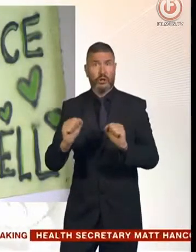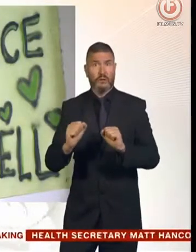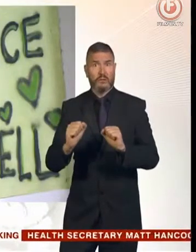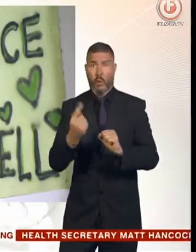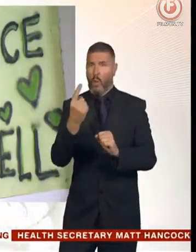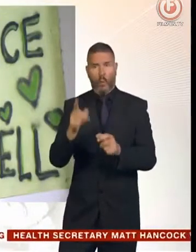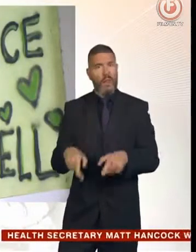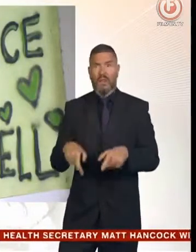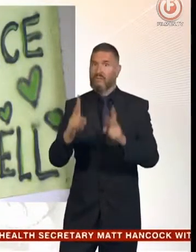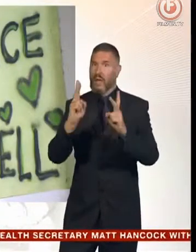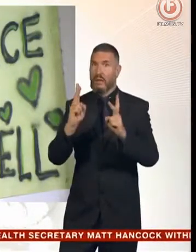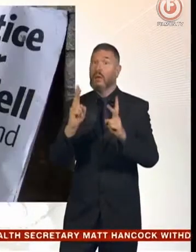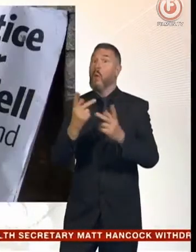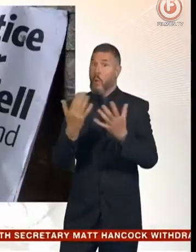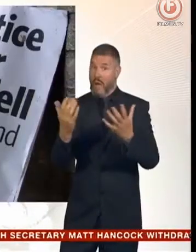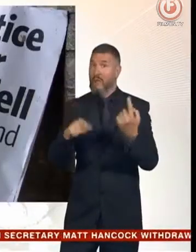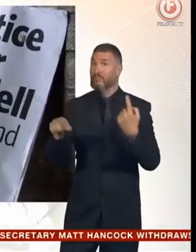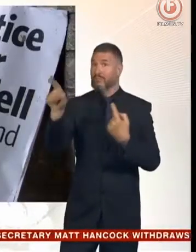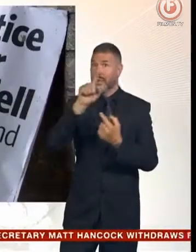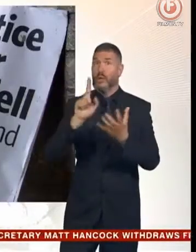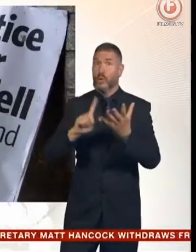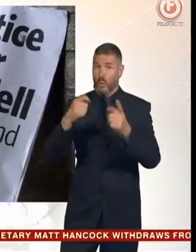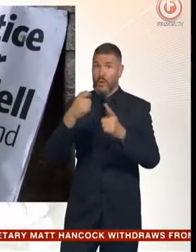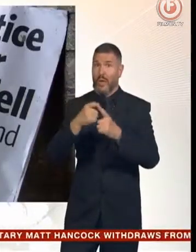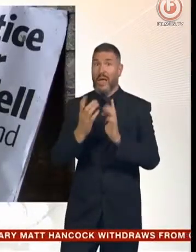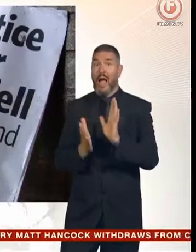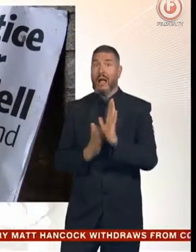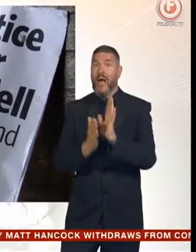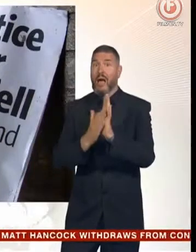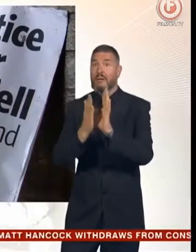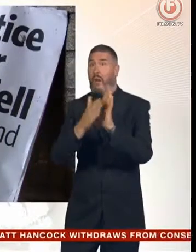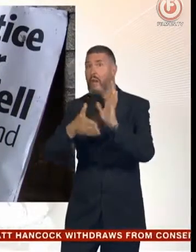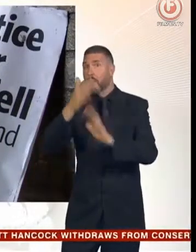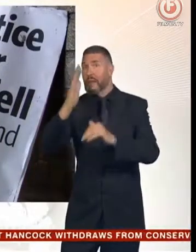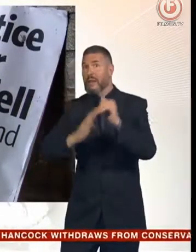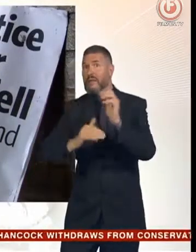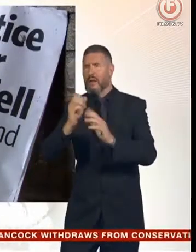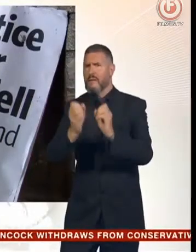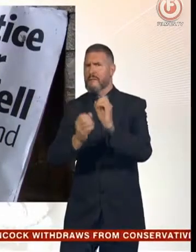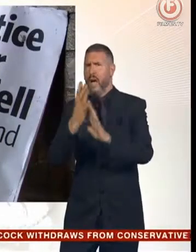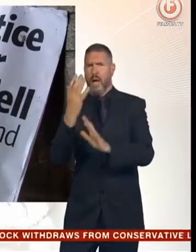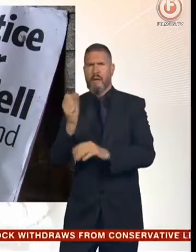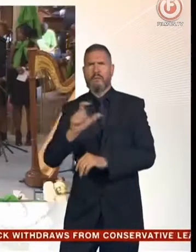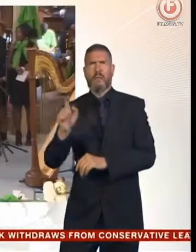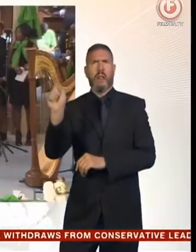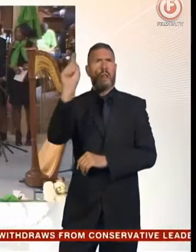the country are still covered in cladding similar to that which seems to have caused the fire here.